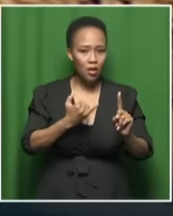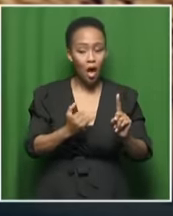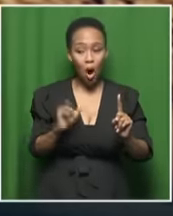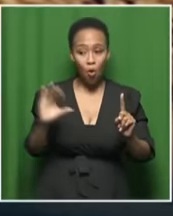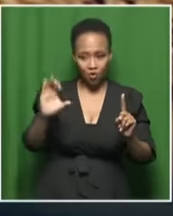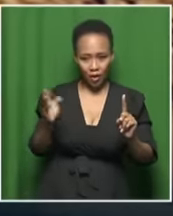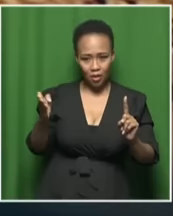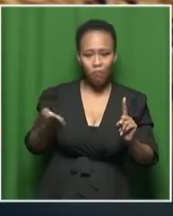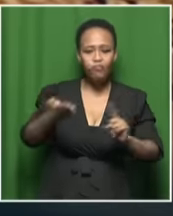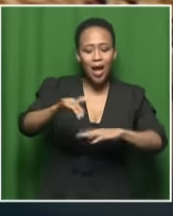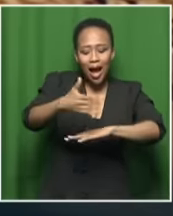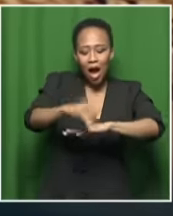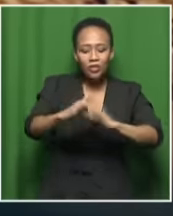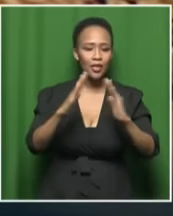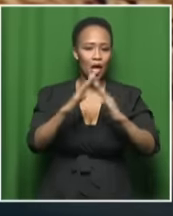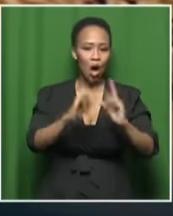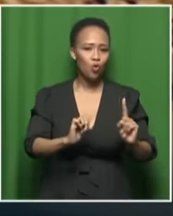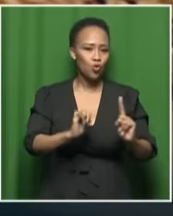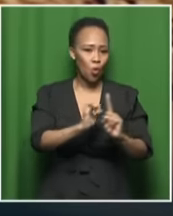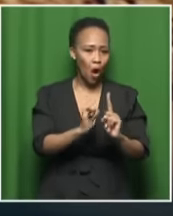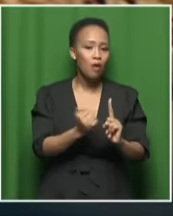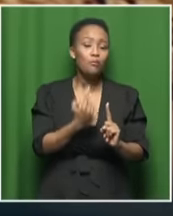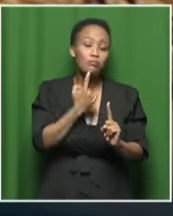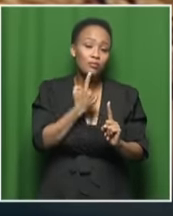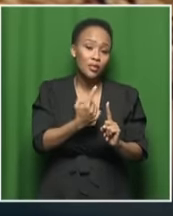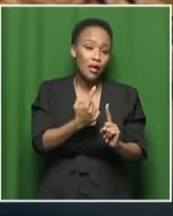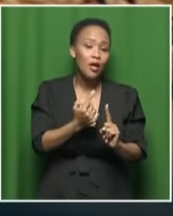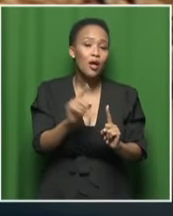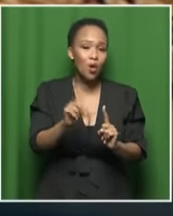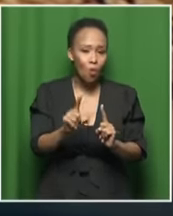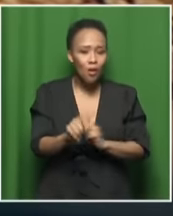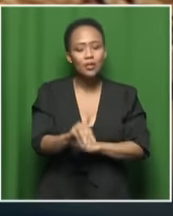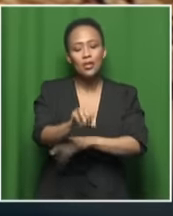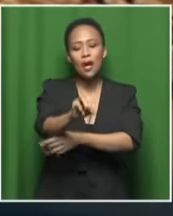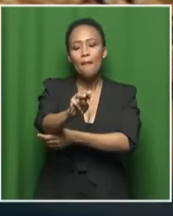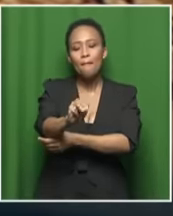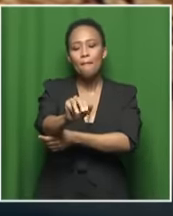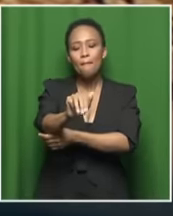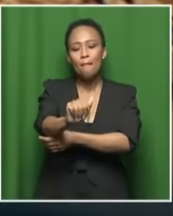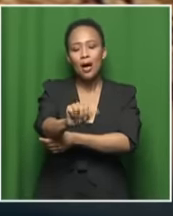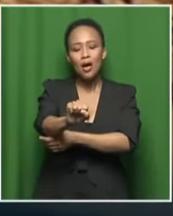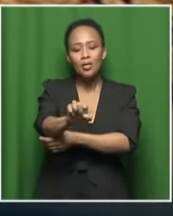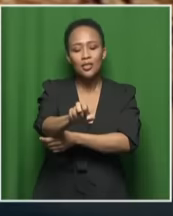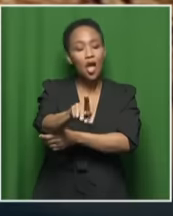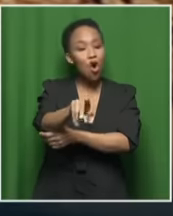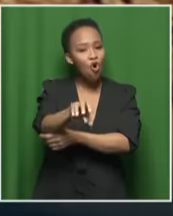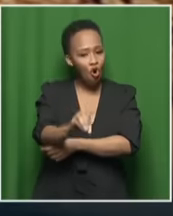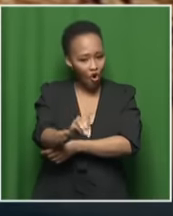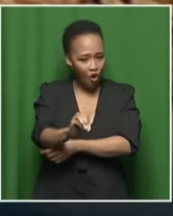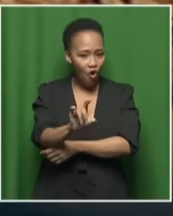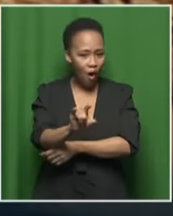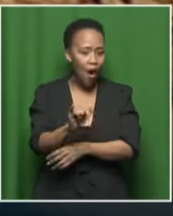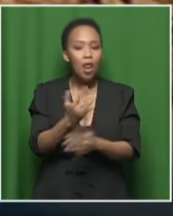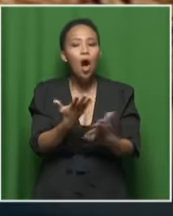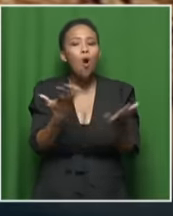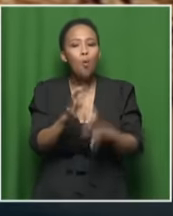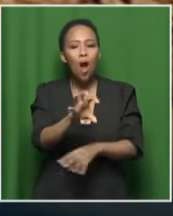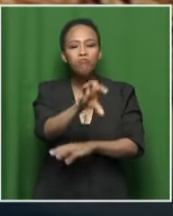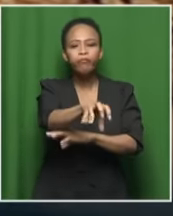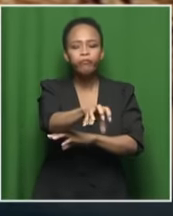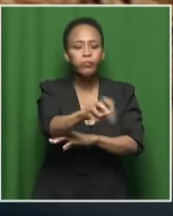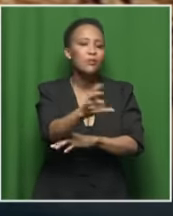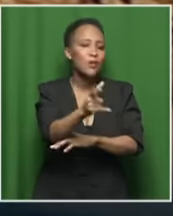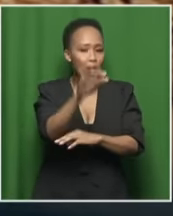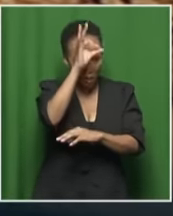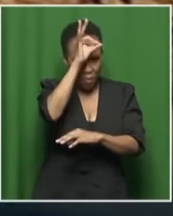house here in Johannesburg. We did say we've got Samkele Maseko who's also strategically placed at a police station and